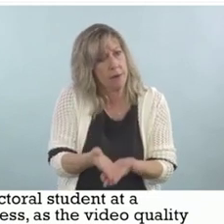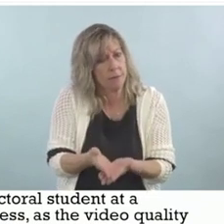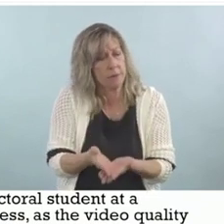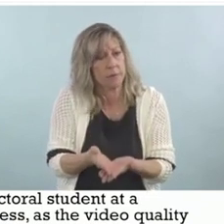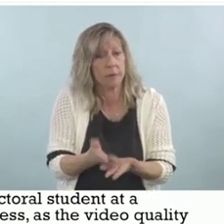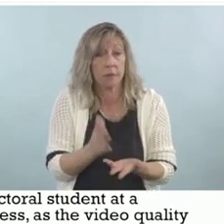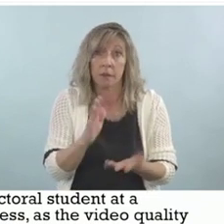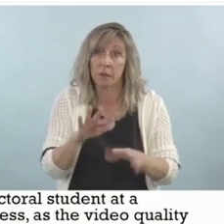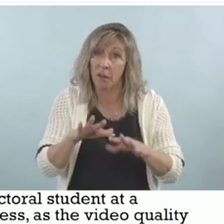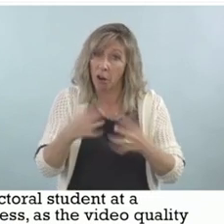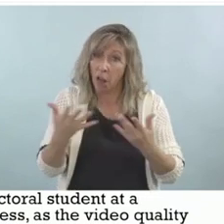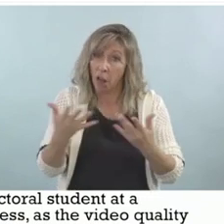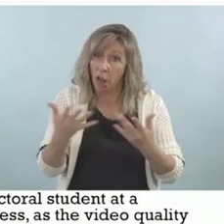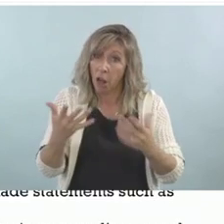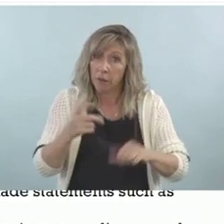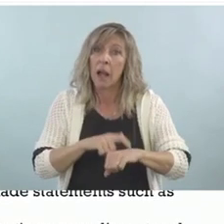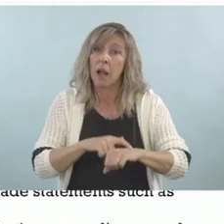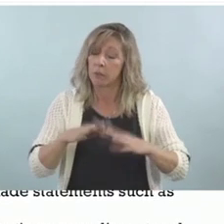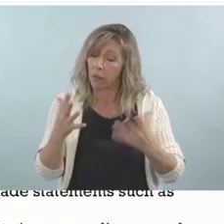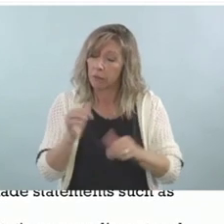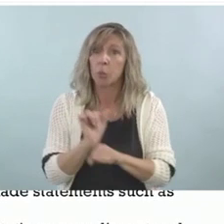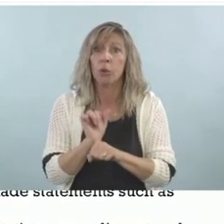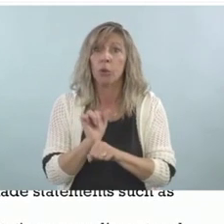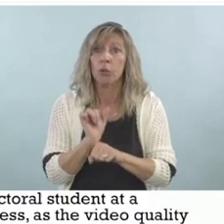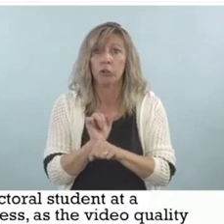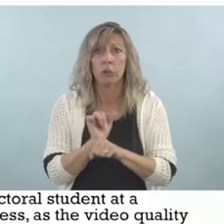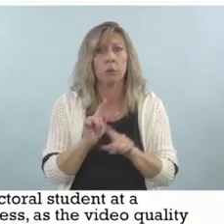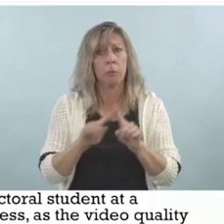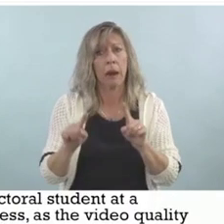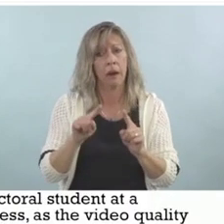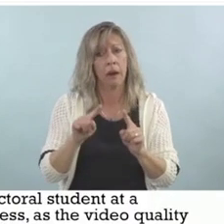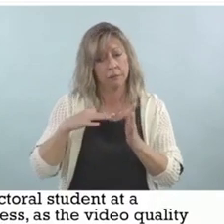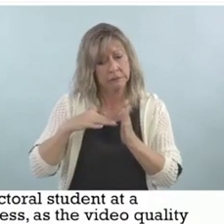-consuming, but it helps to make a stronger study.